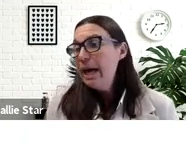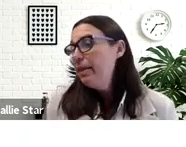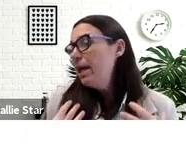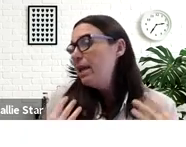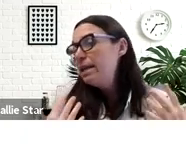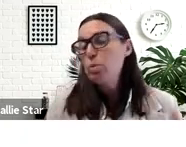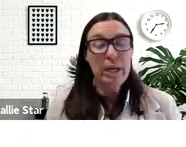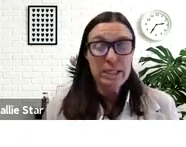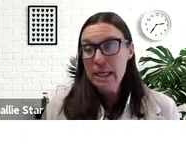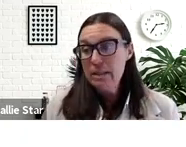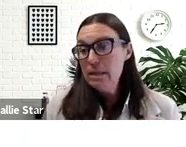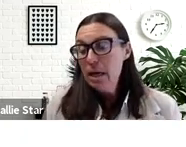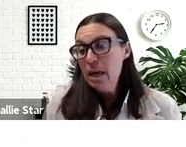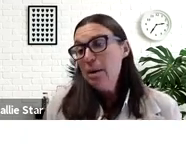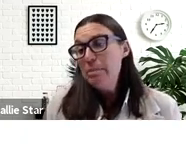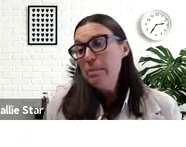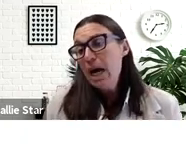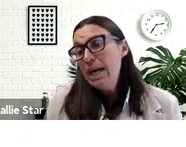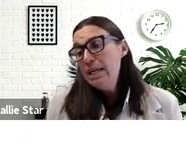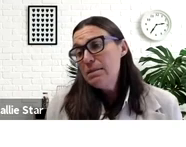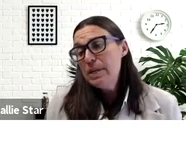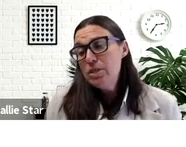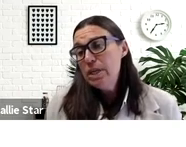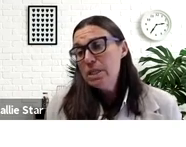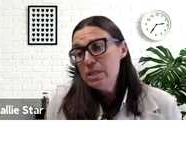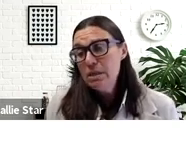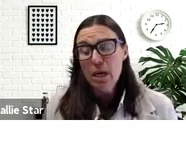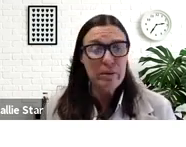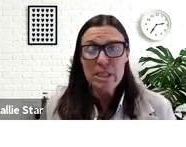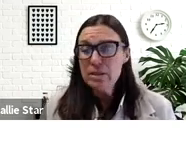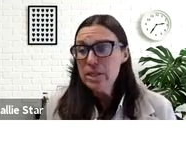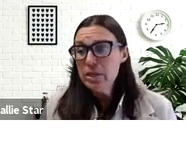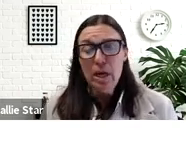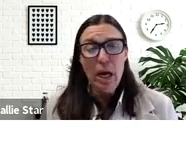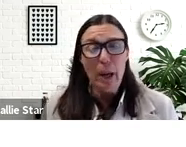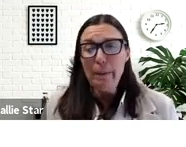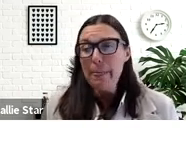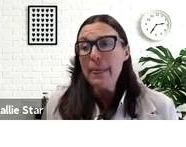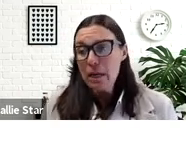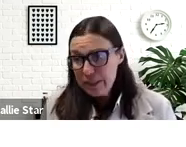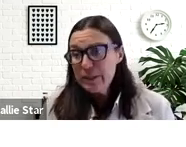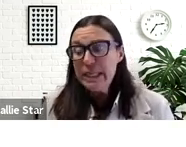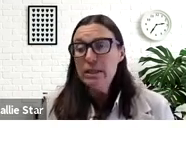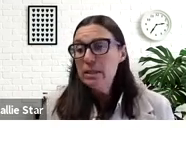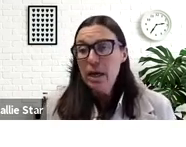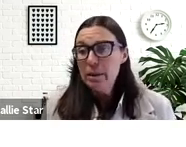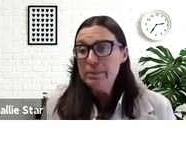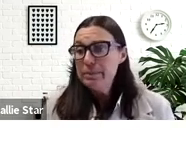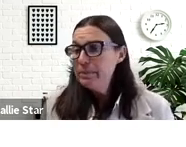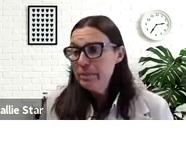and then it's one and done. Um, I spent two years on my research. Um, clearly,